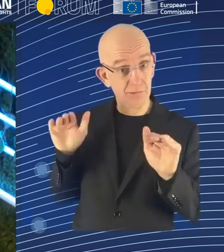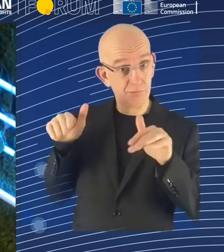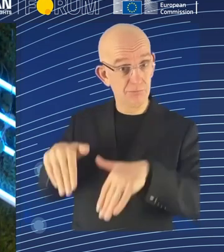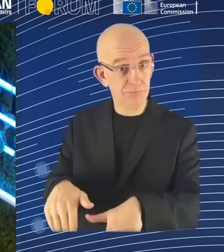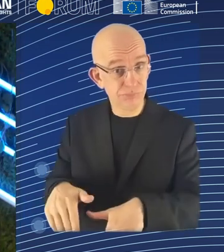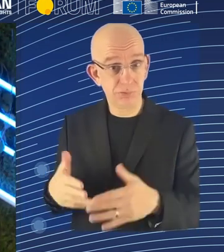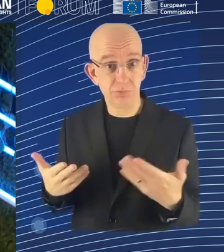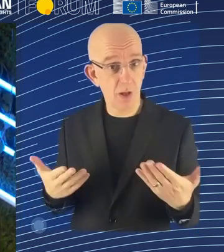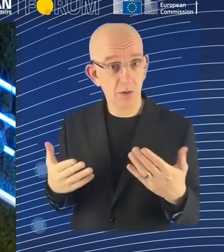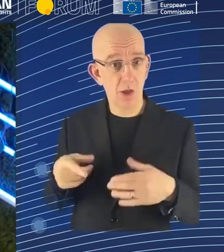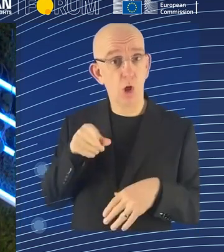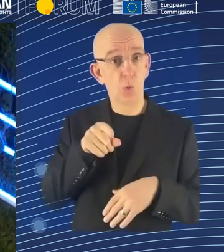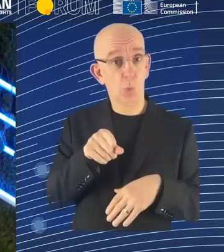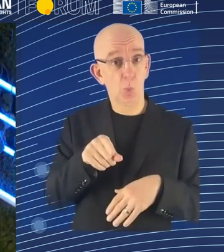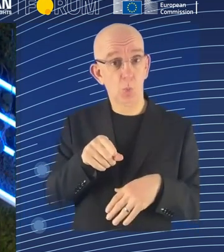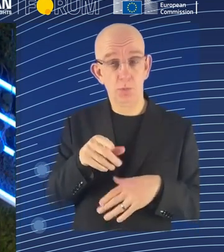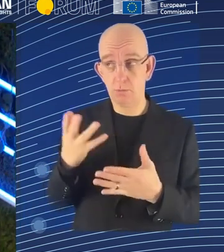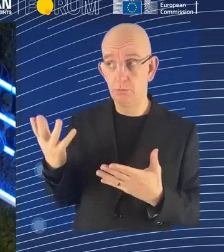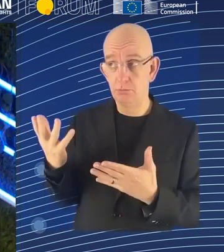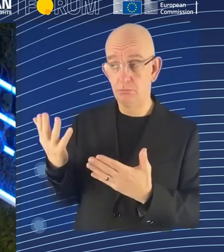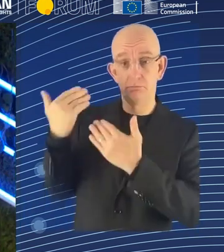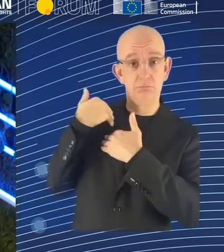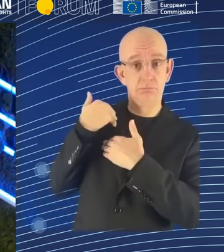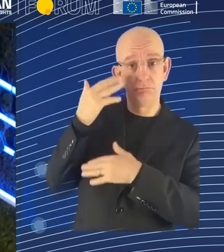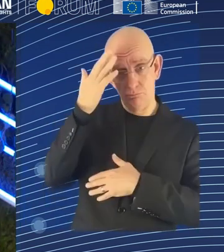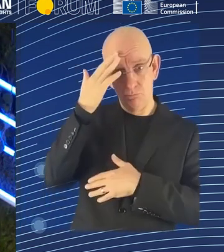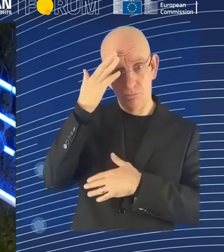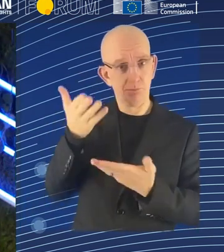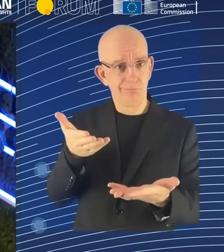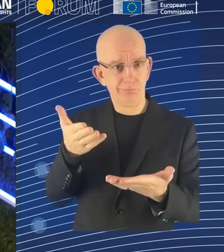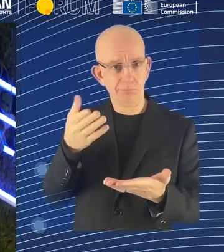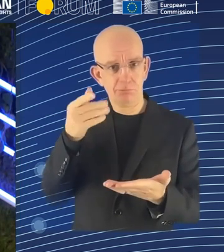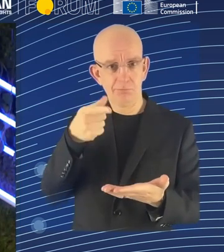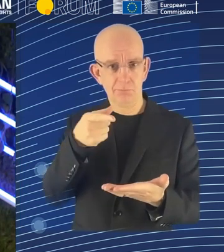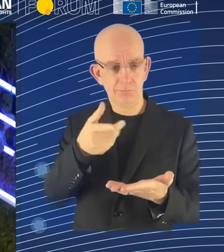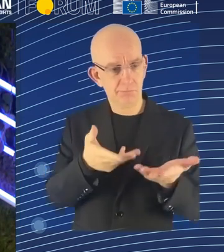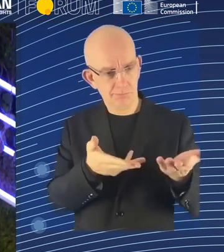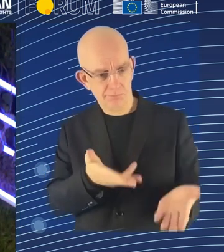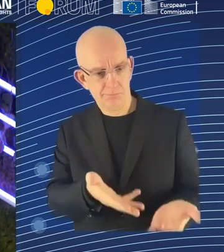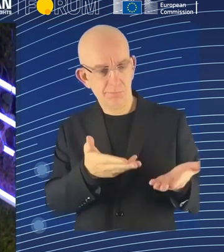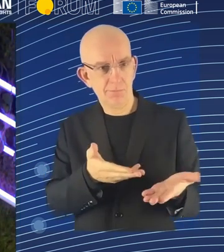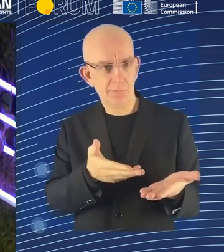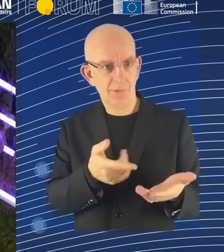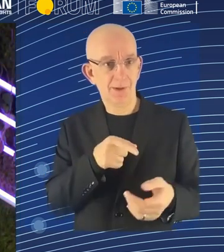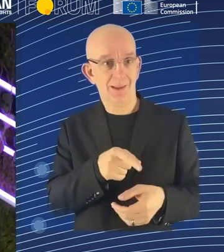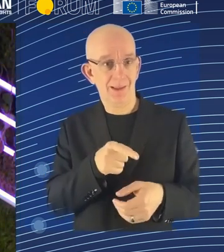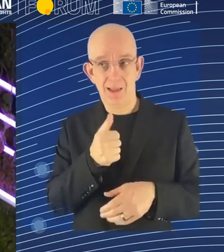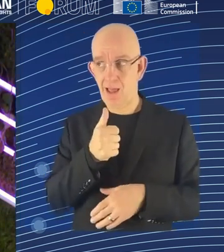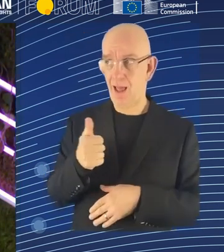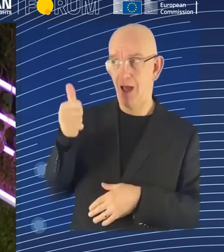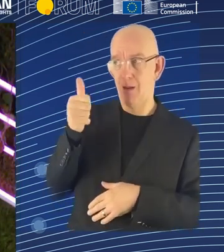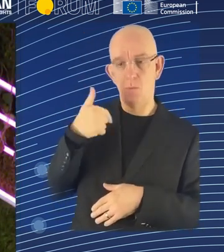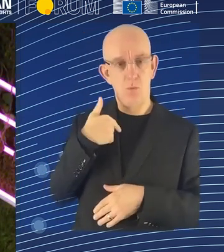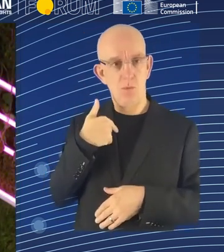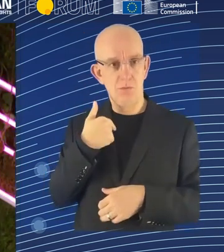productivity. So maybe you are going to, let's say, or internalize that, anticipate that, and, you know, correct it. So it's just a question of education, maybe. I mean,